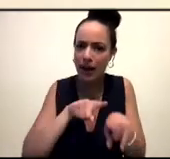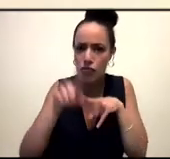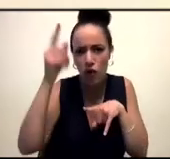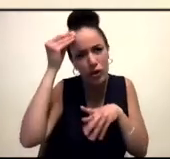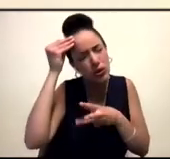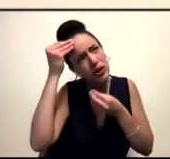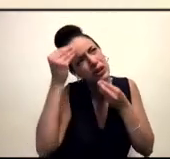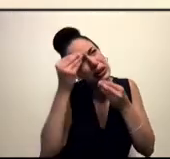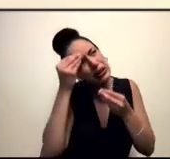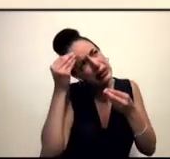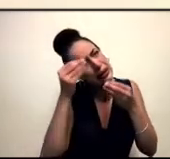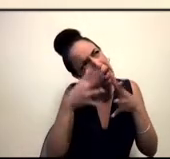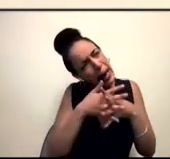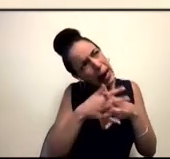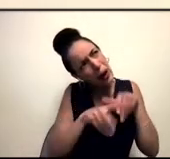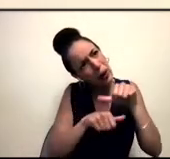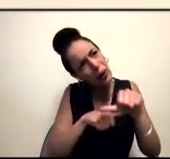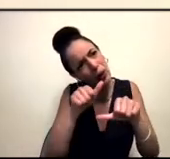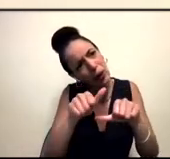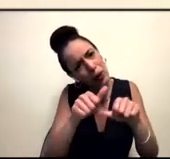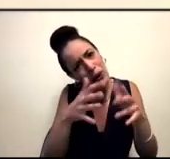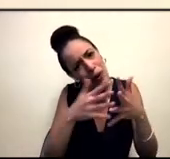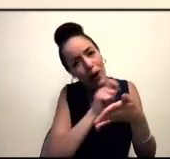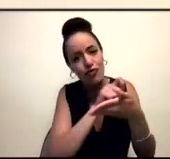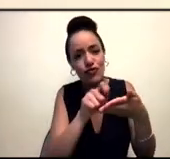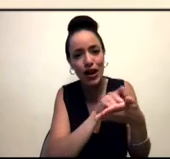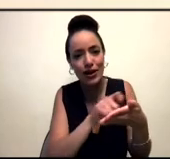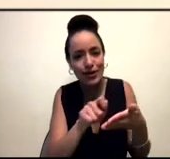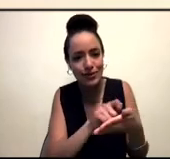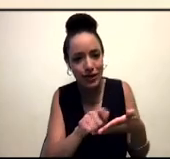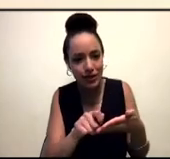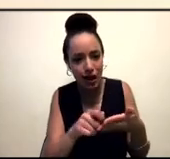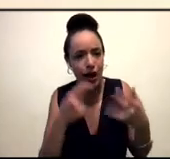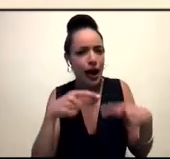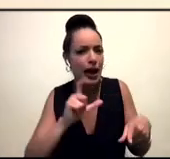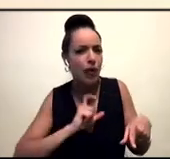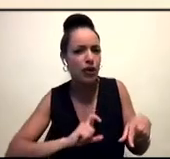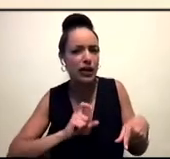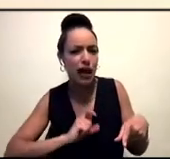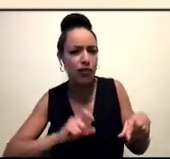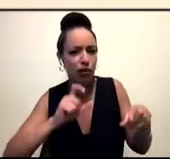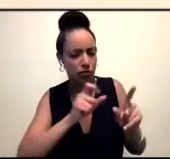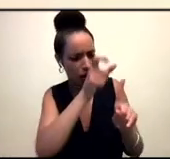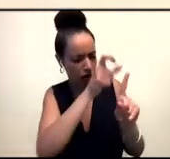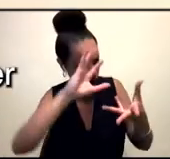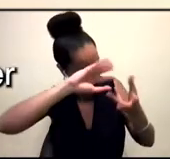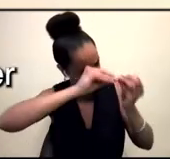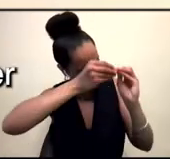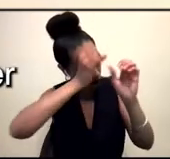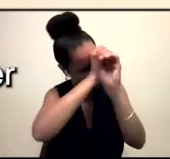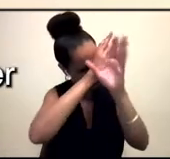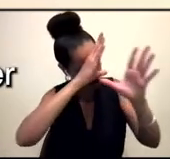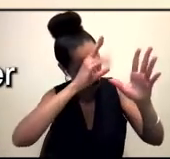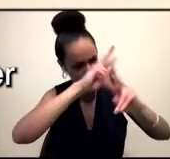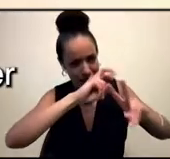page, and by allowing a character to do that, and I think that that's especially, it can be especially true in young adult